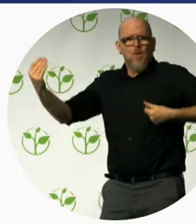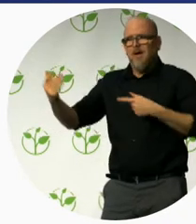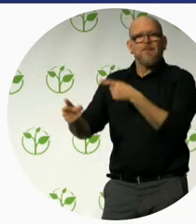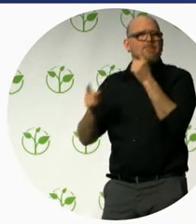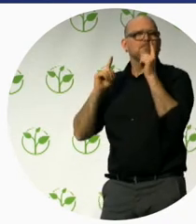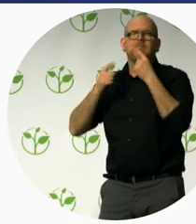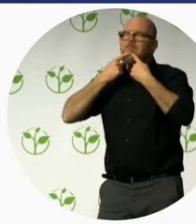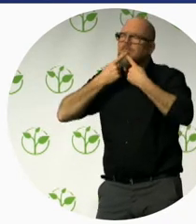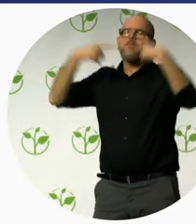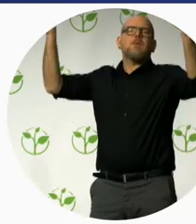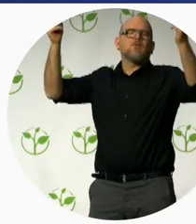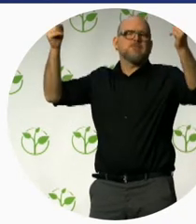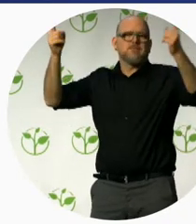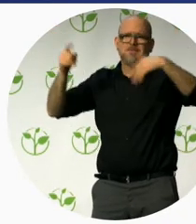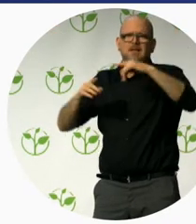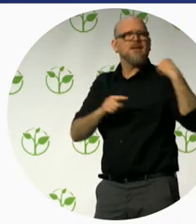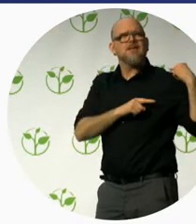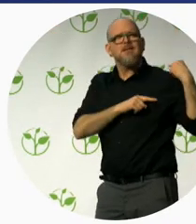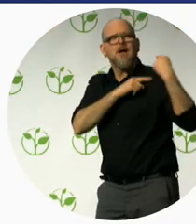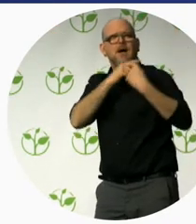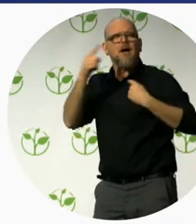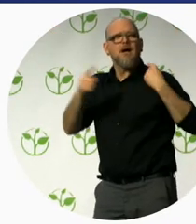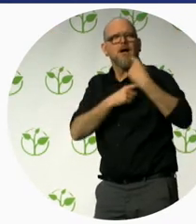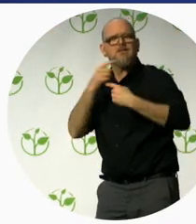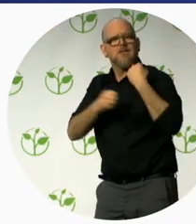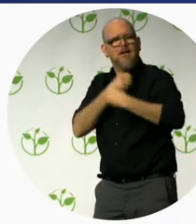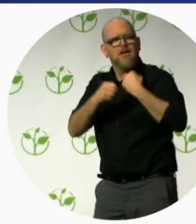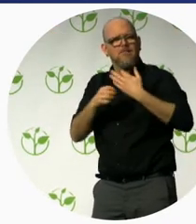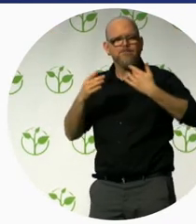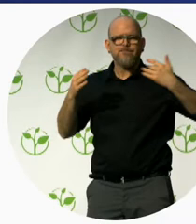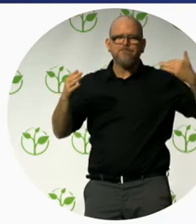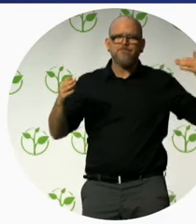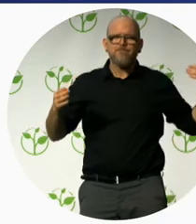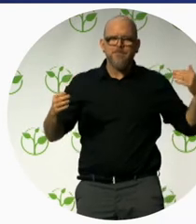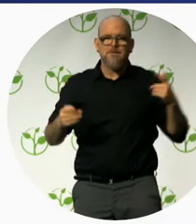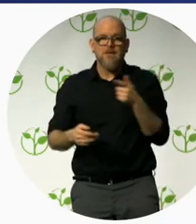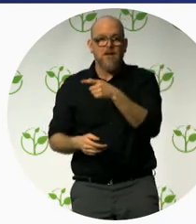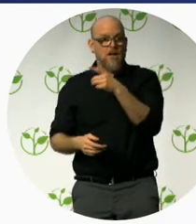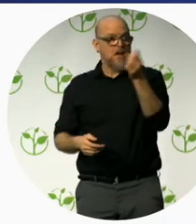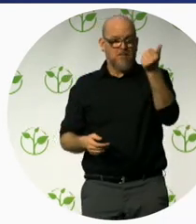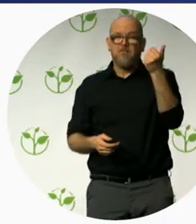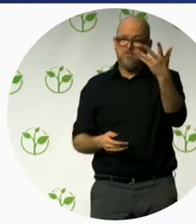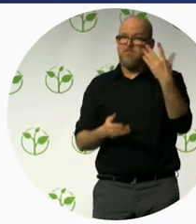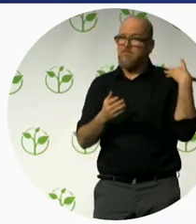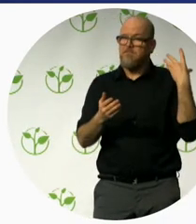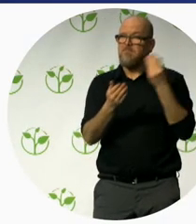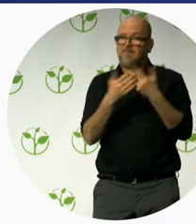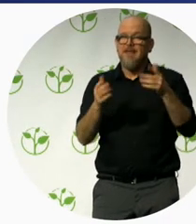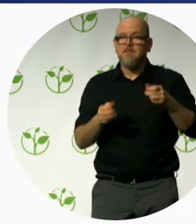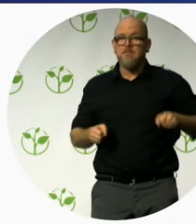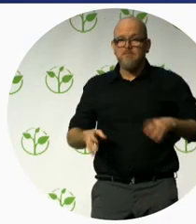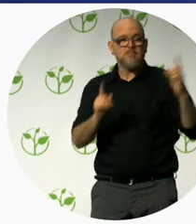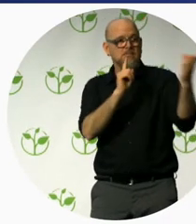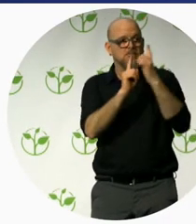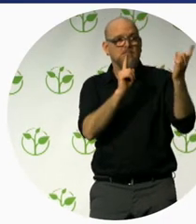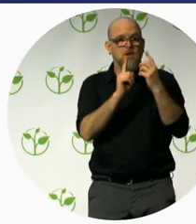symbol of venice is not possible for the wheelchair users so that's until two years ago